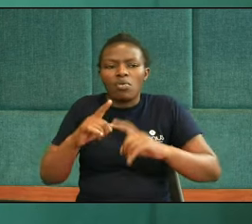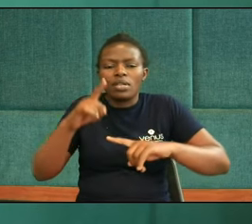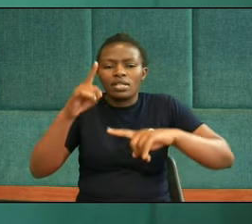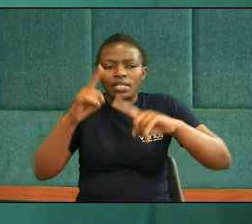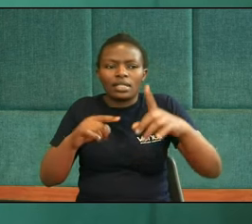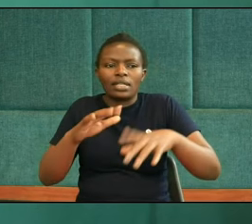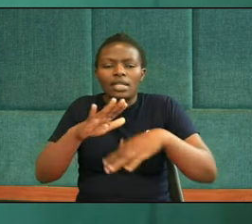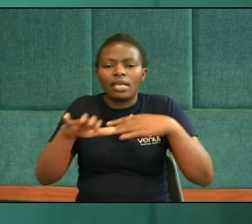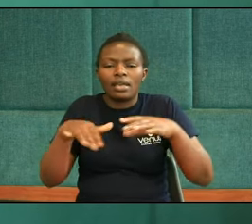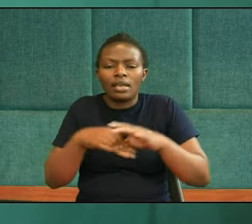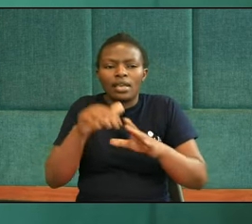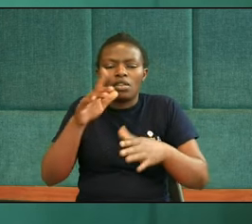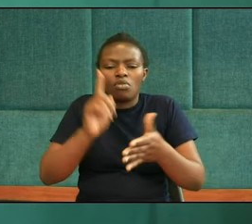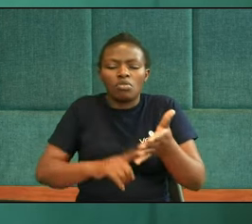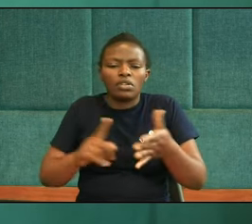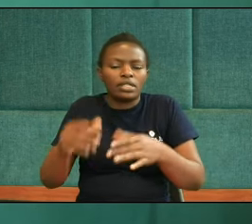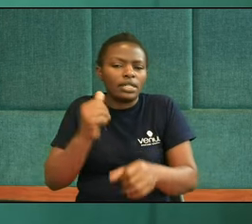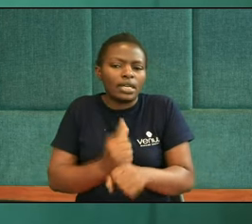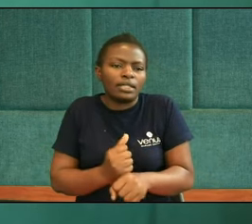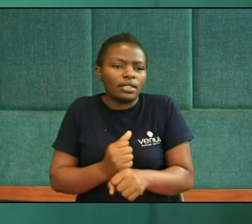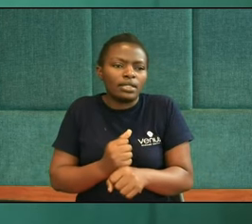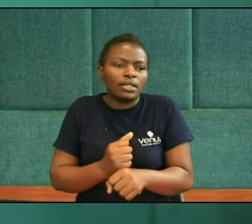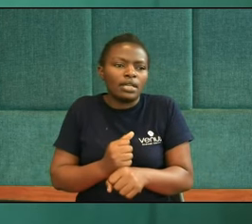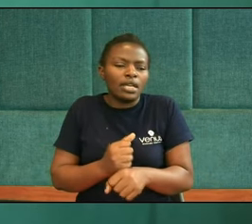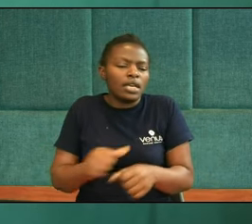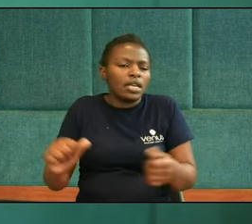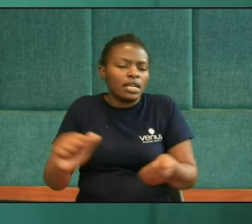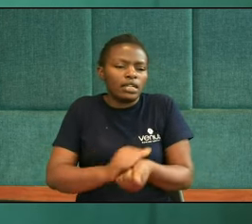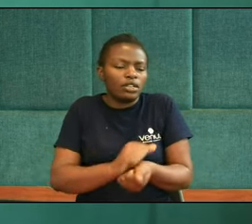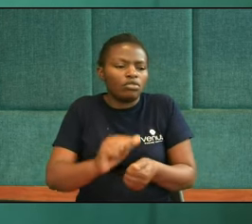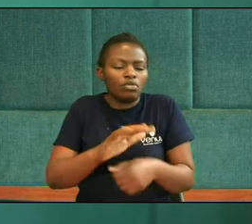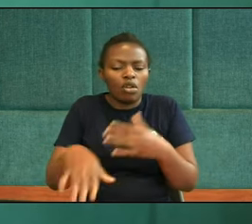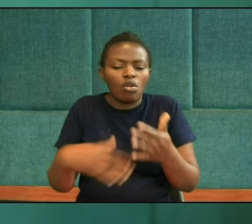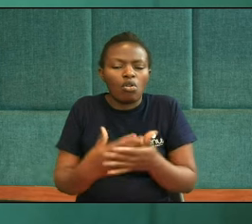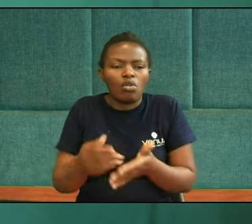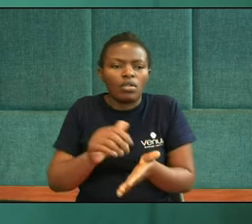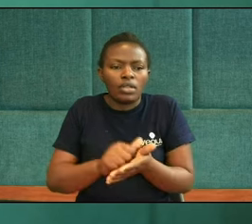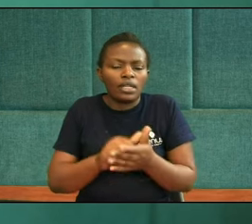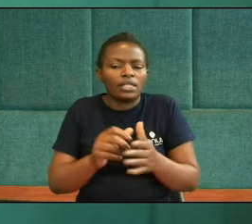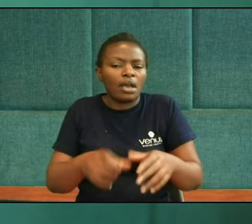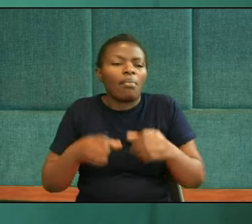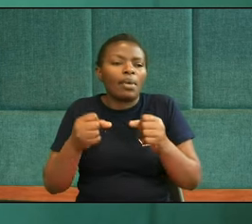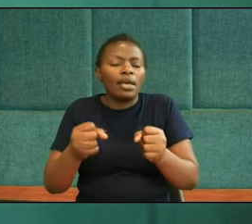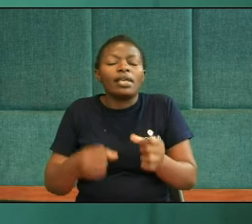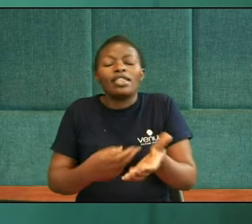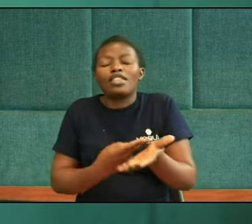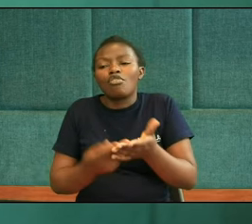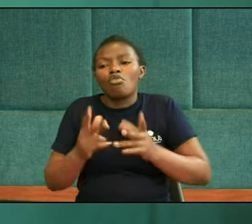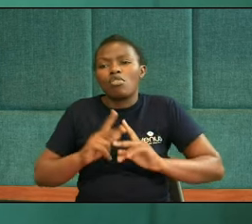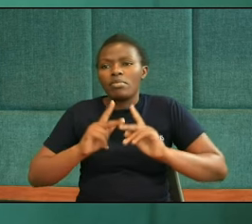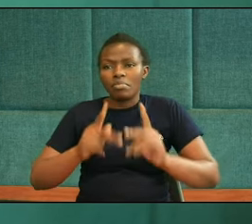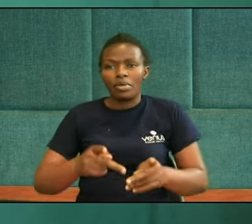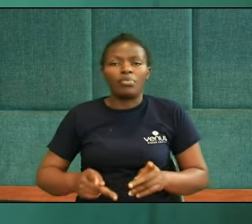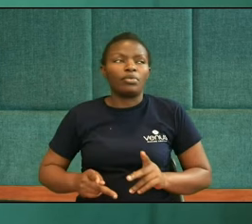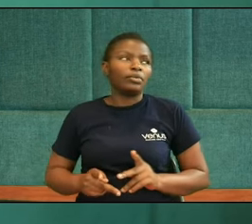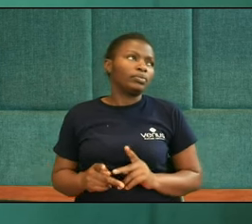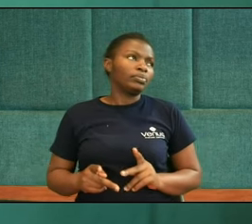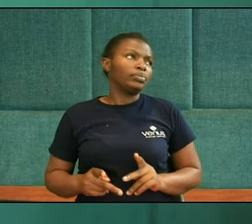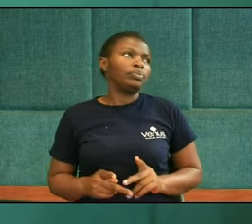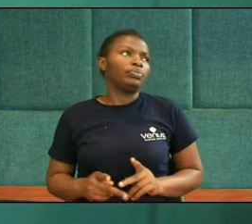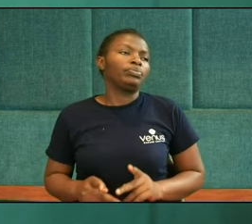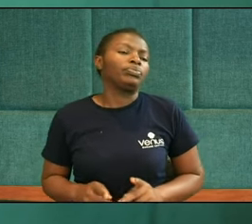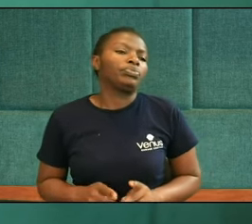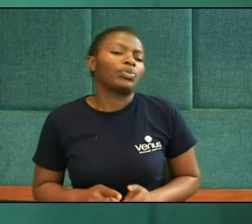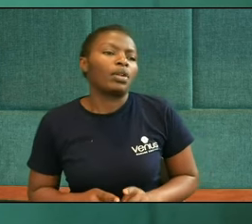he does He will destroy those who are mighty The holy people He will cause